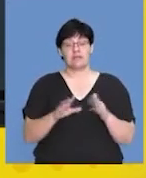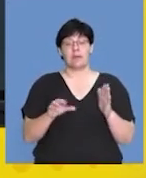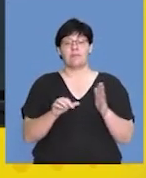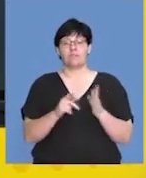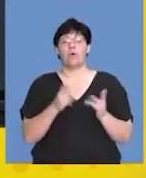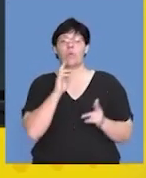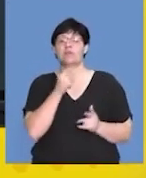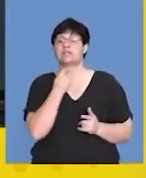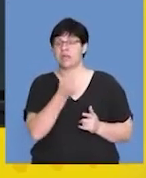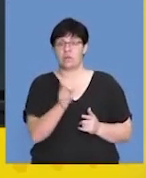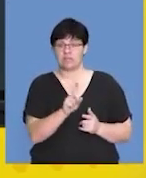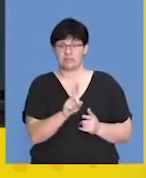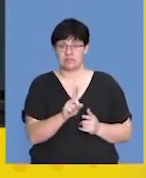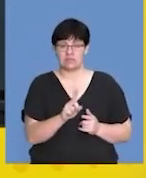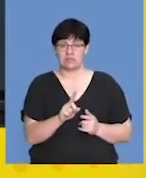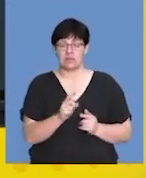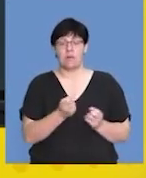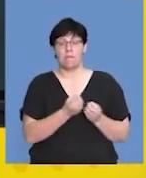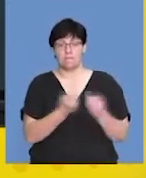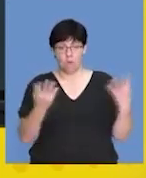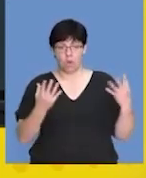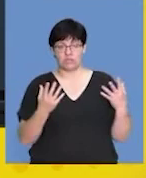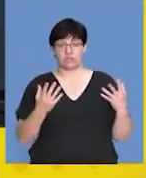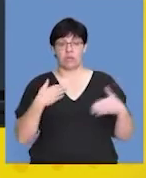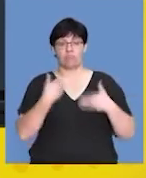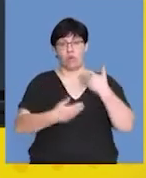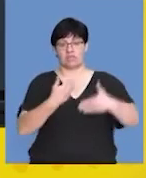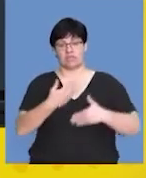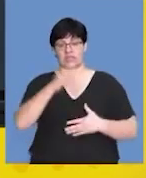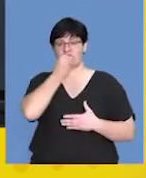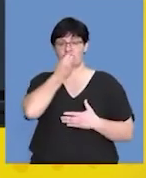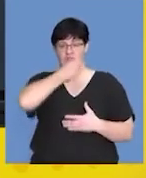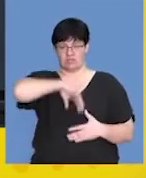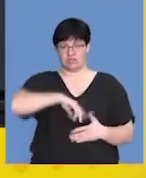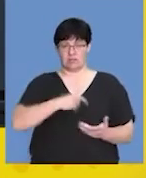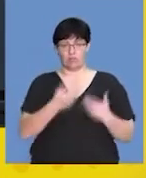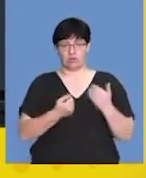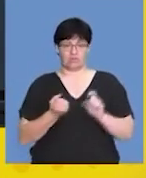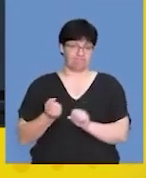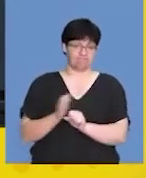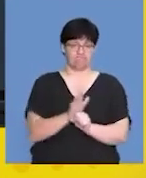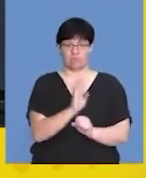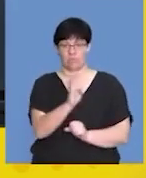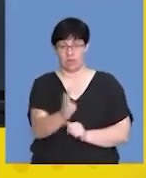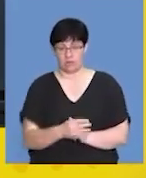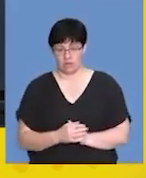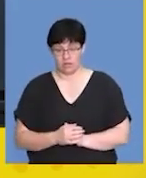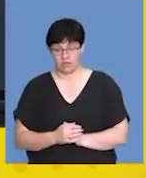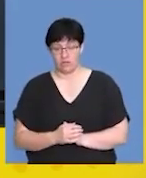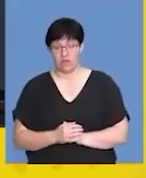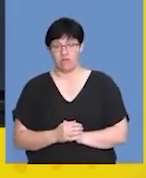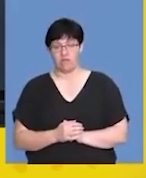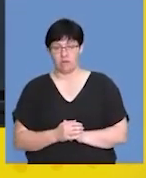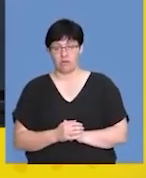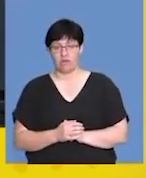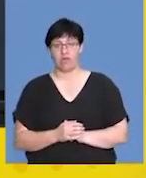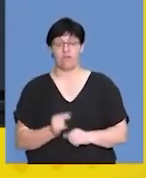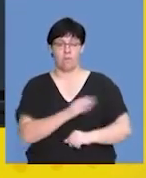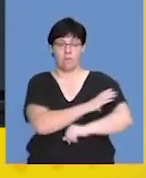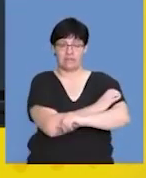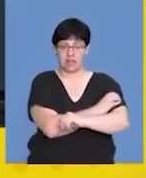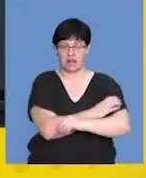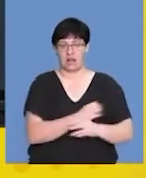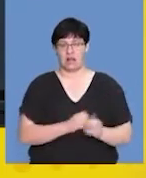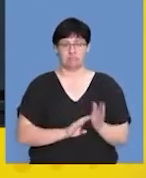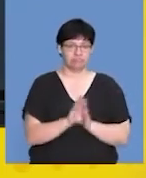essentially going to affect most of your metabolic processes. So, in terms of the production of muscle,